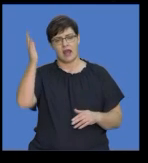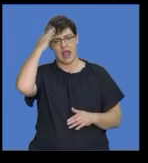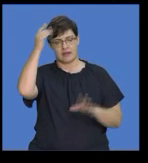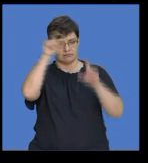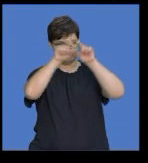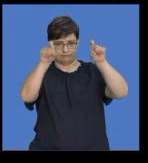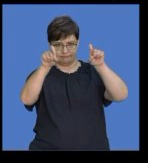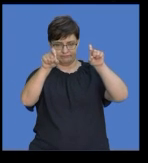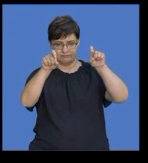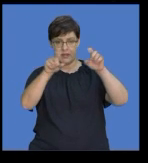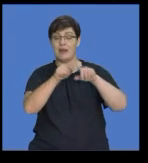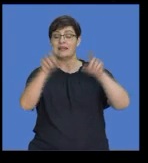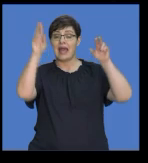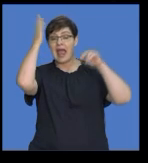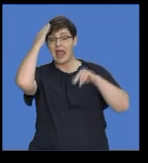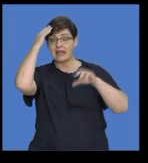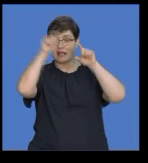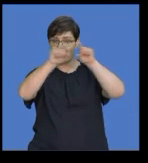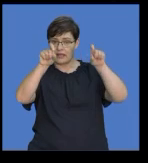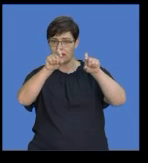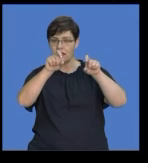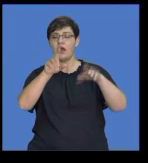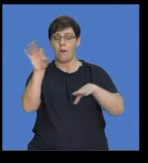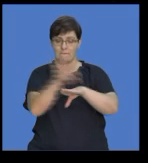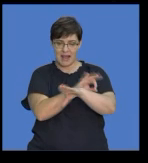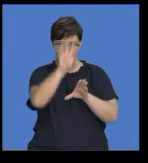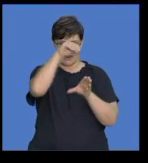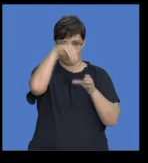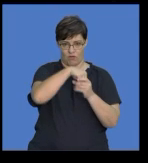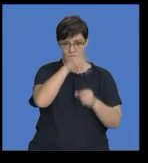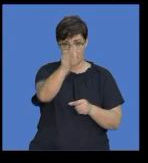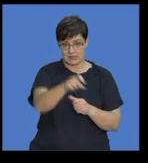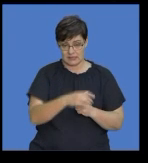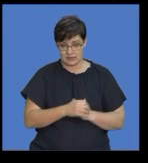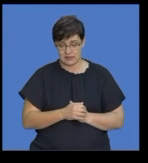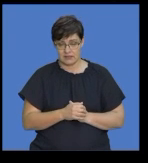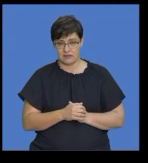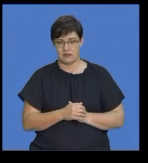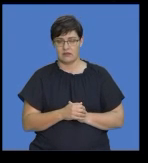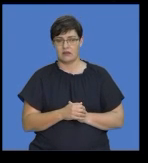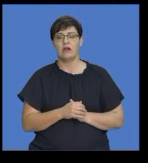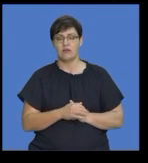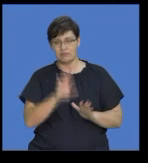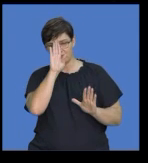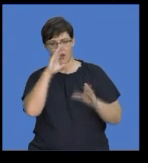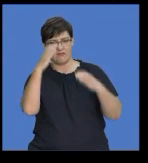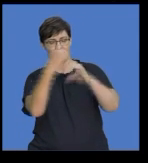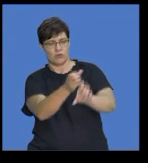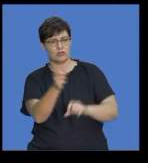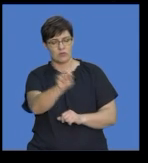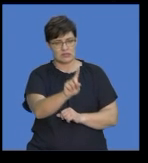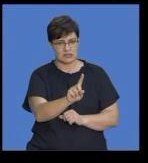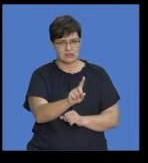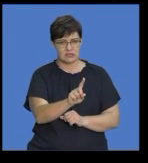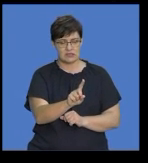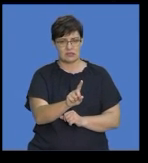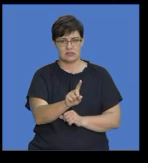heading if need be, but that heading should be included in your plans, okay? And then you need to pay attention to format,